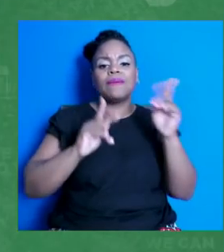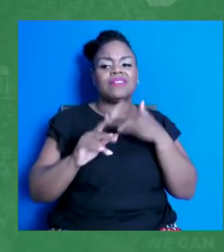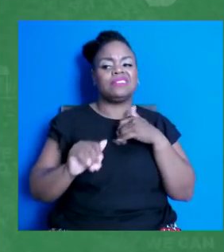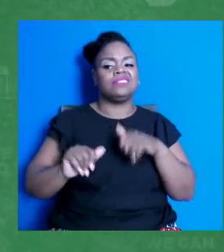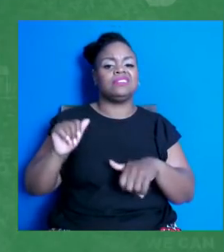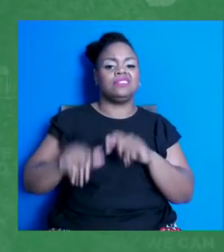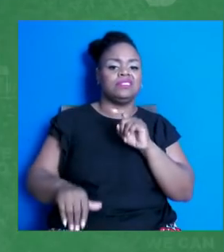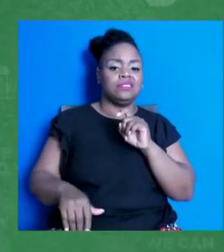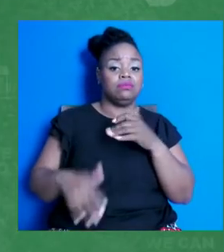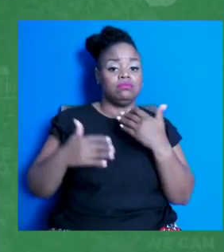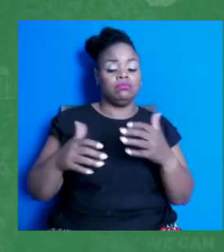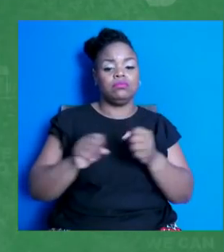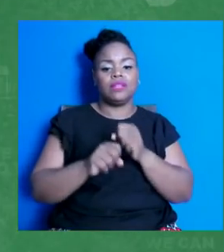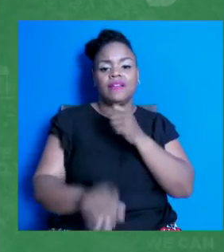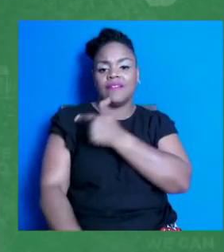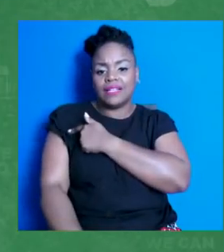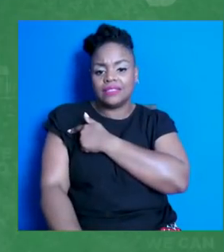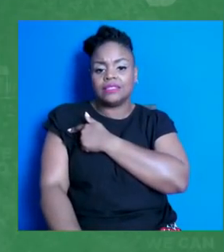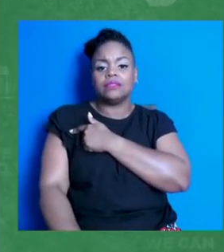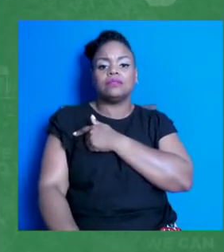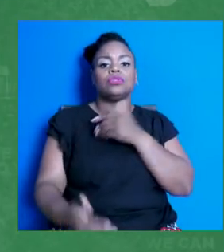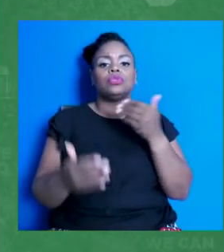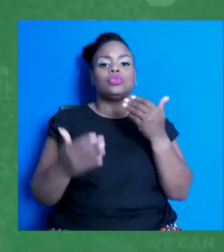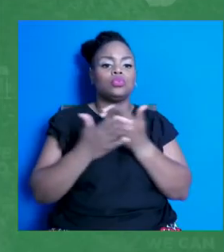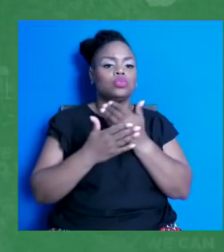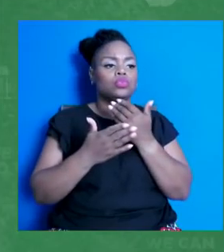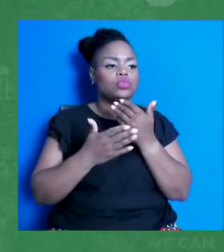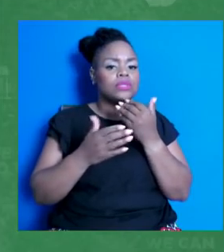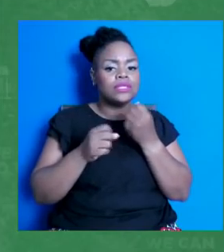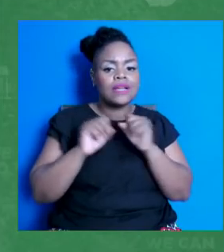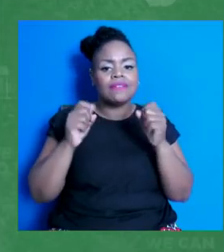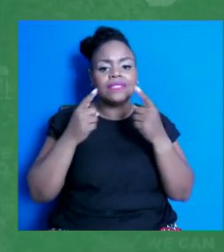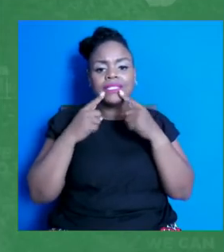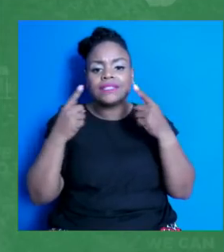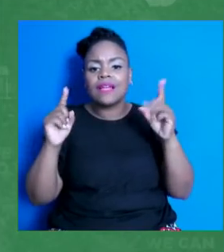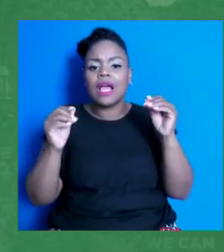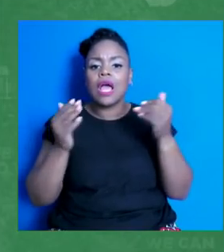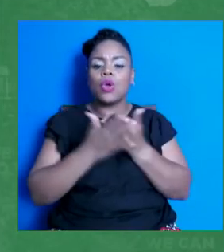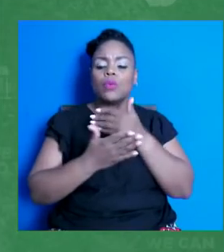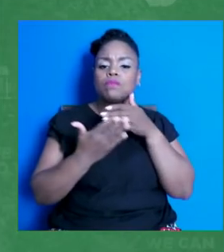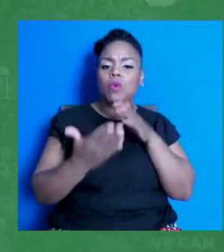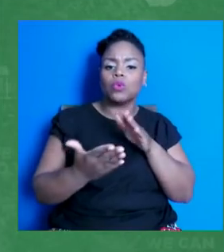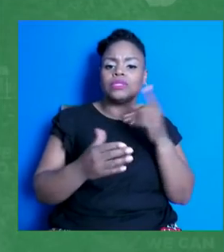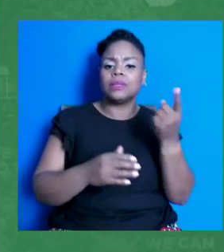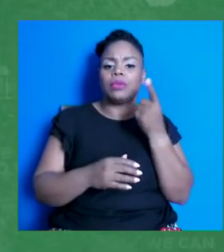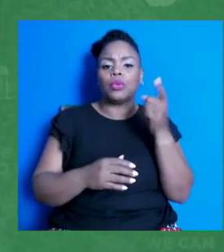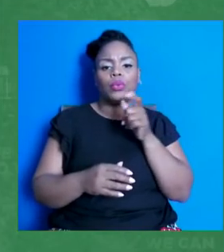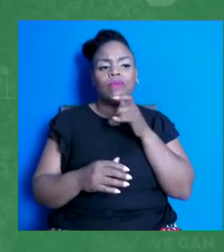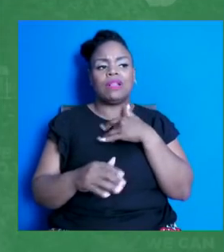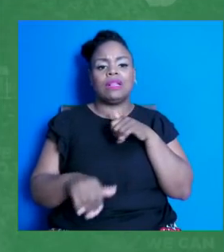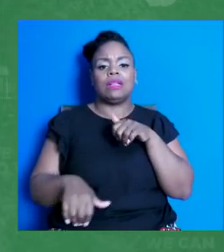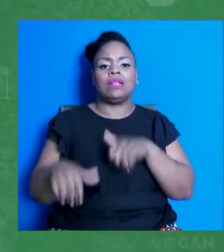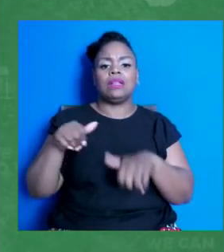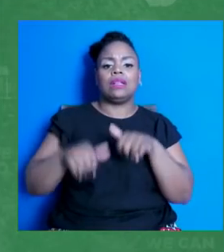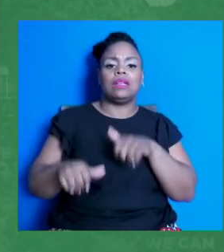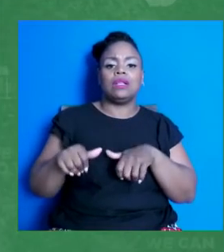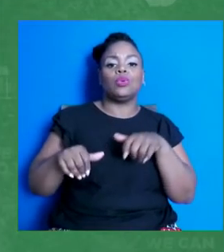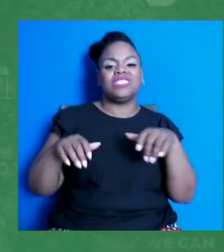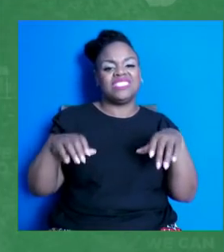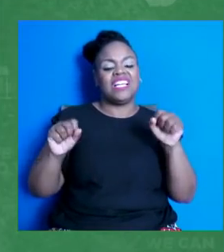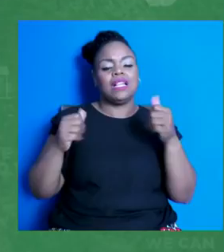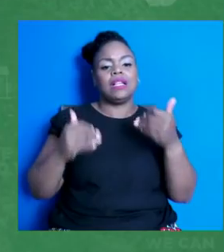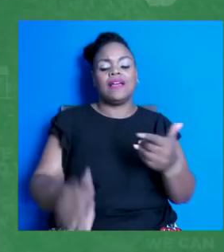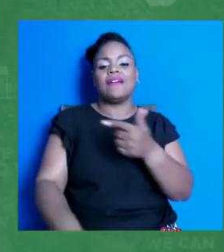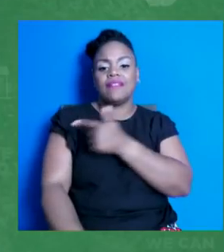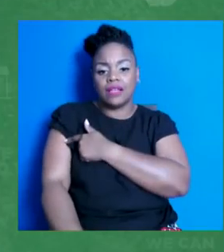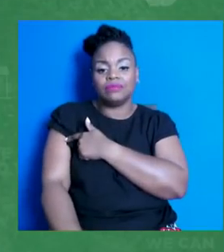vaccine safety and effectiveness, and how to approach somebody who might be hesitant to take the vaccine, among other things with the